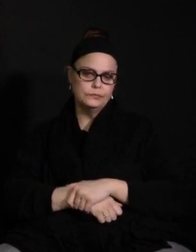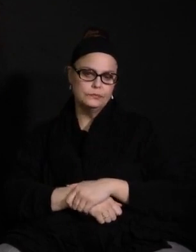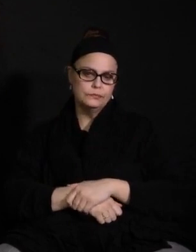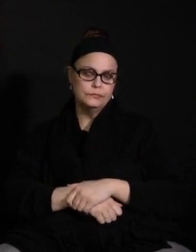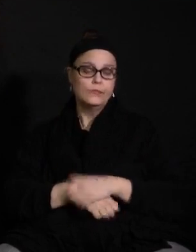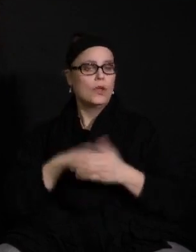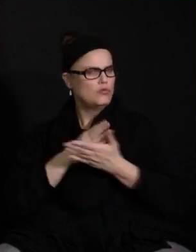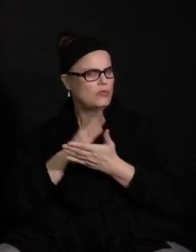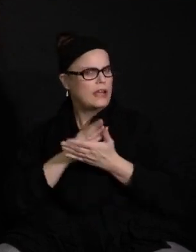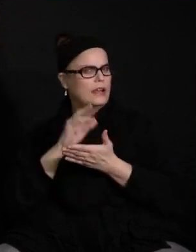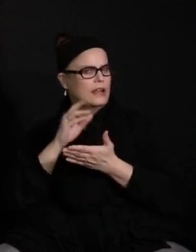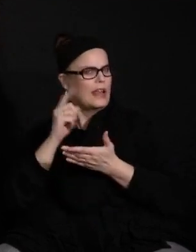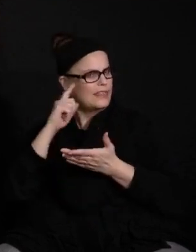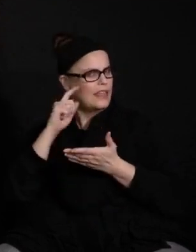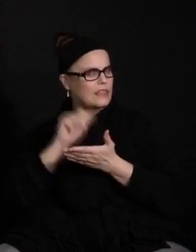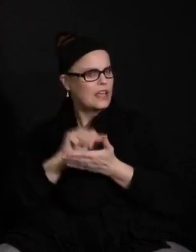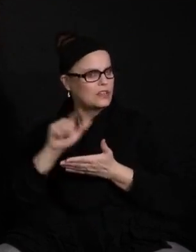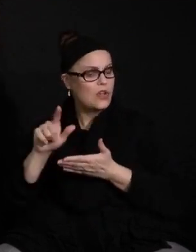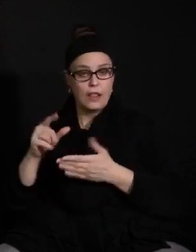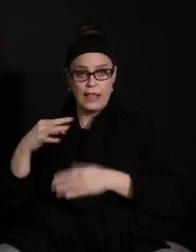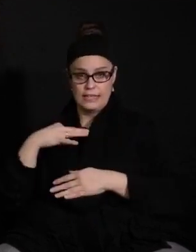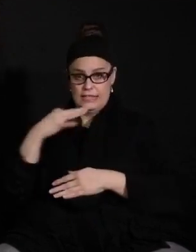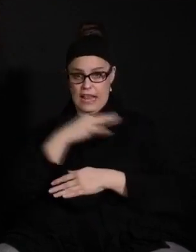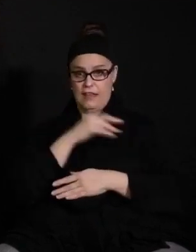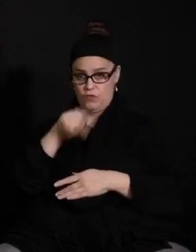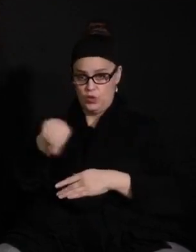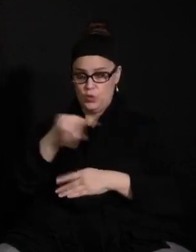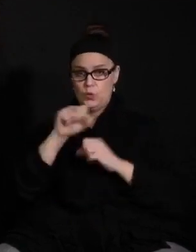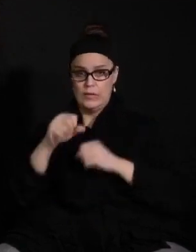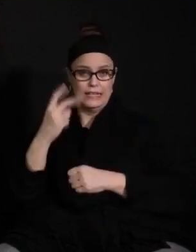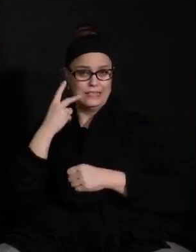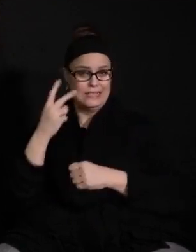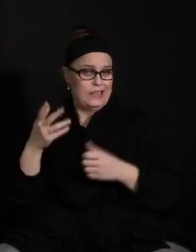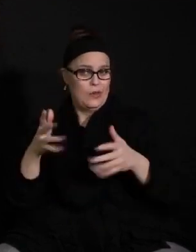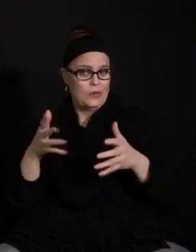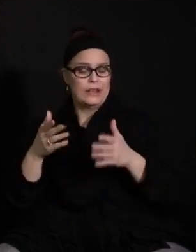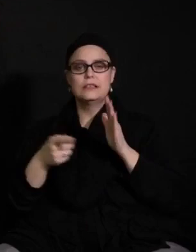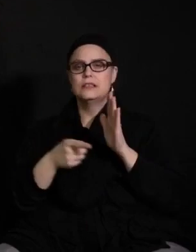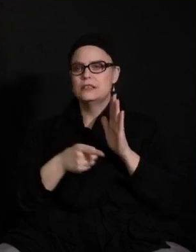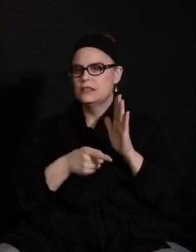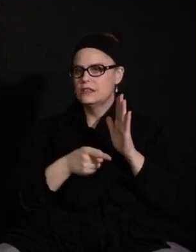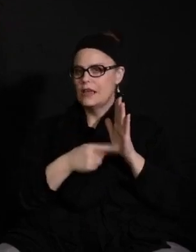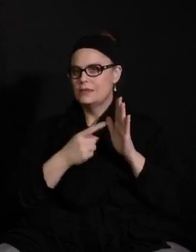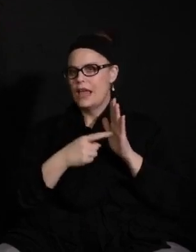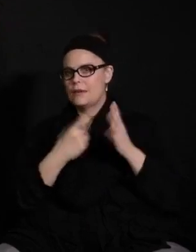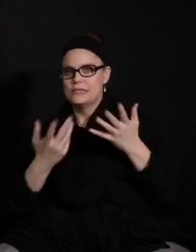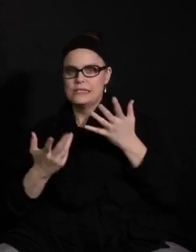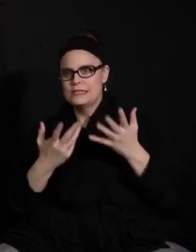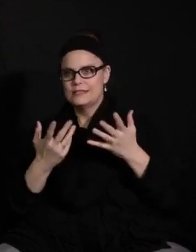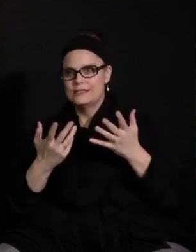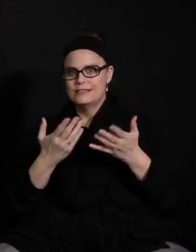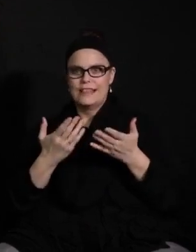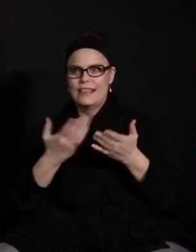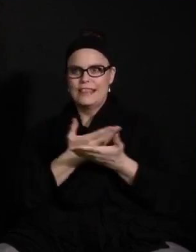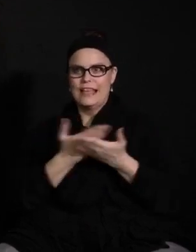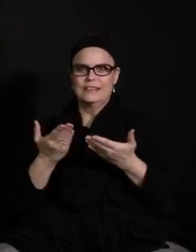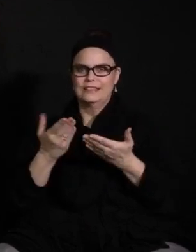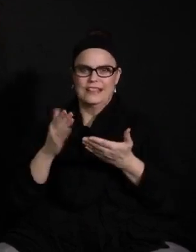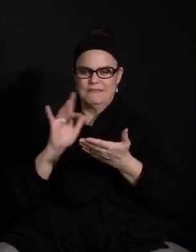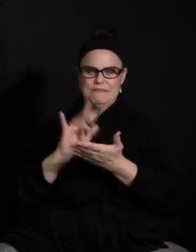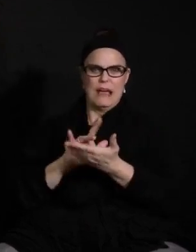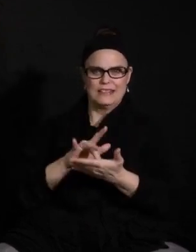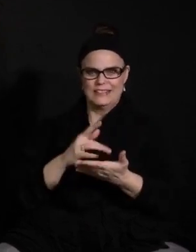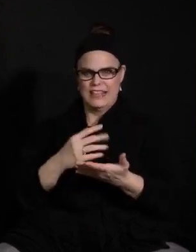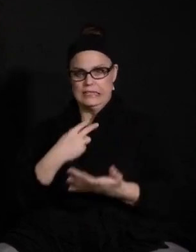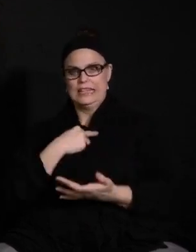All right, and I think that is everyone. And staff, as you can see already, sometimes mute buttons stick, and I'm sure that's never happened to any of you. So